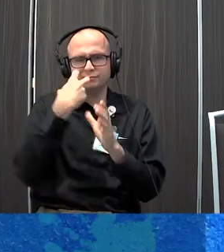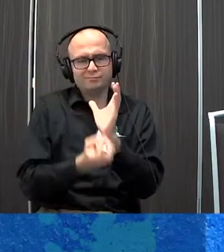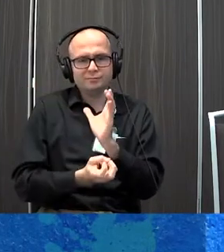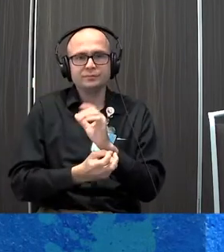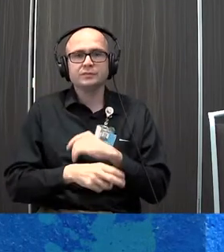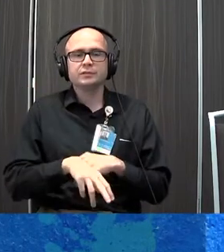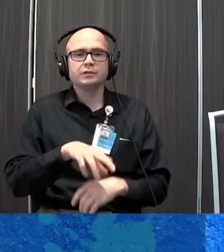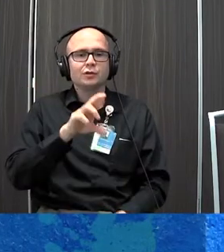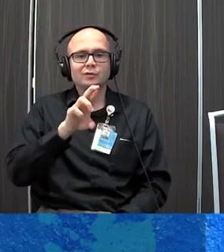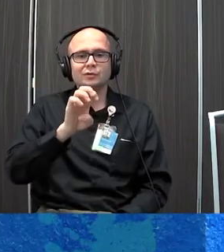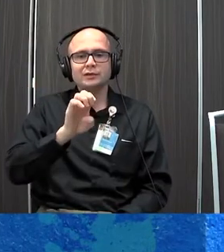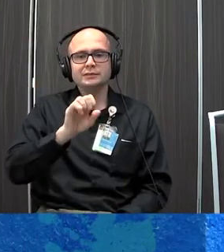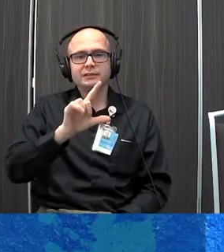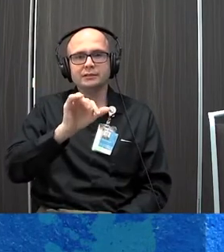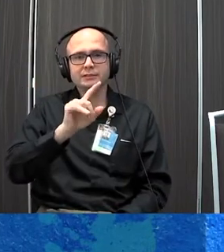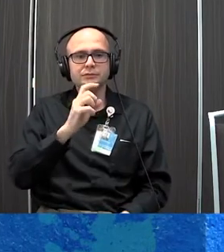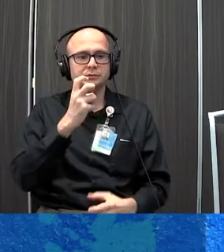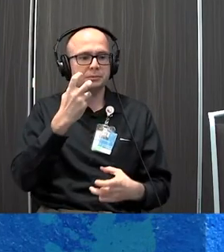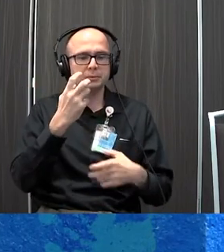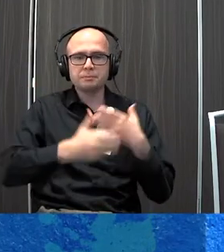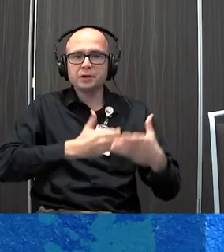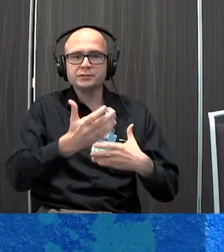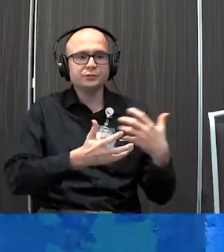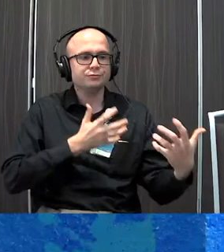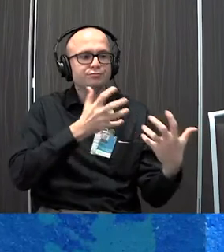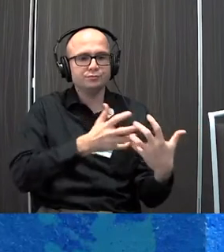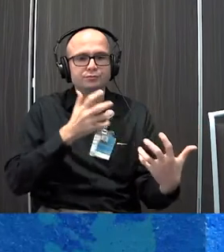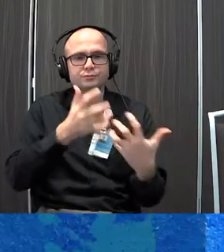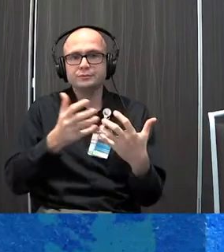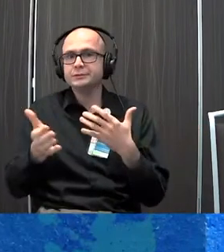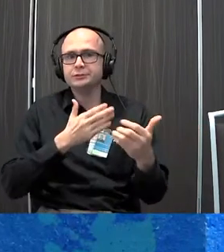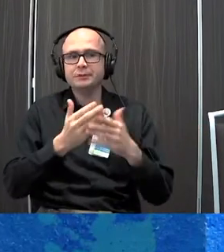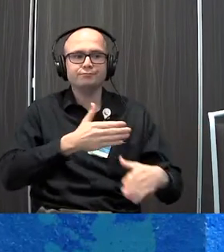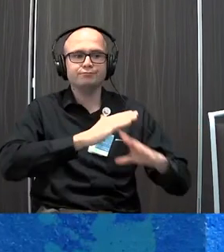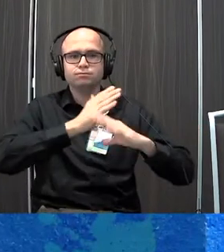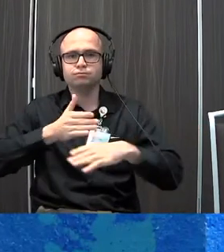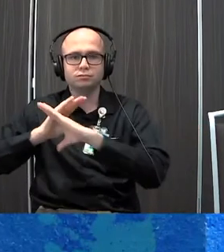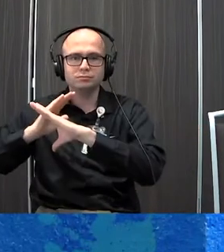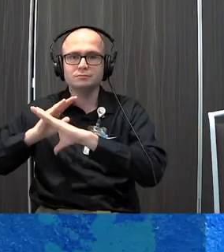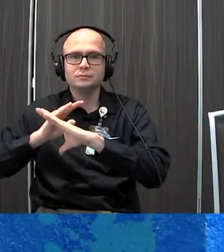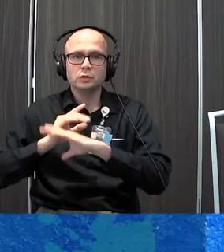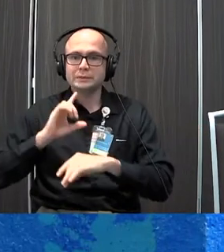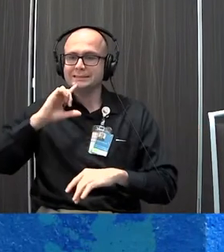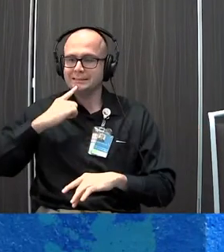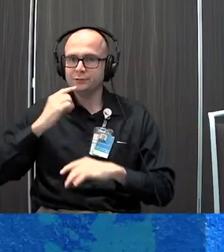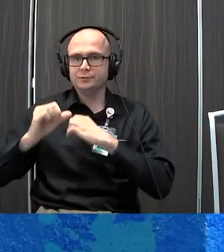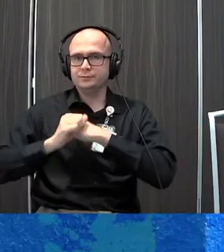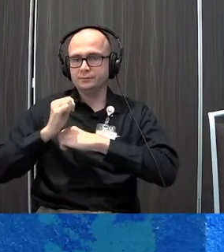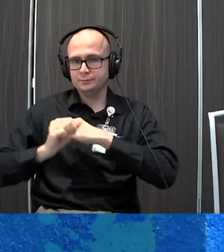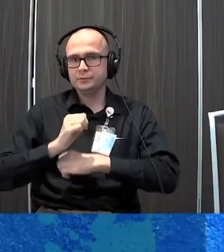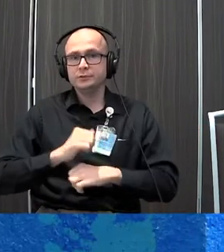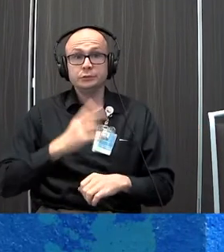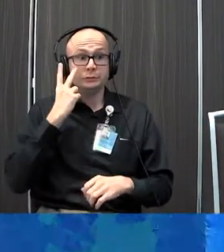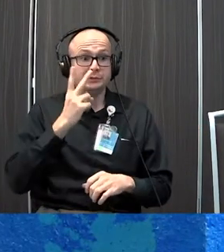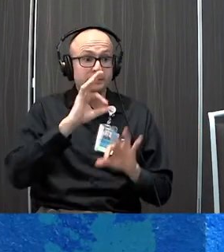talk about resilience as the process of adapting well, even in the face of adversity, trauma, or a significant threat. And so again, you see those